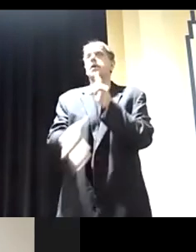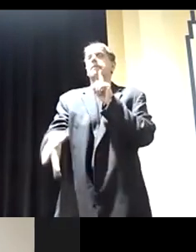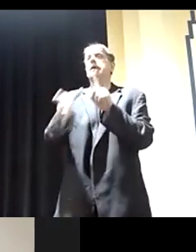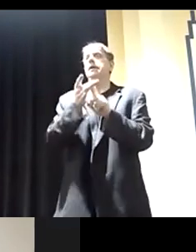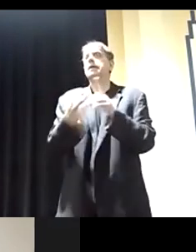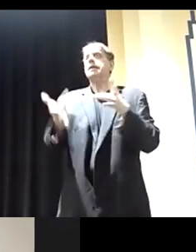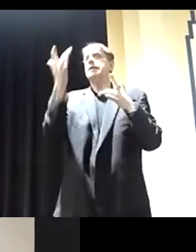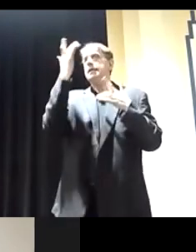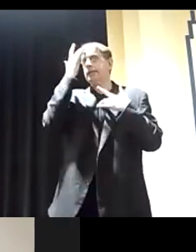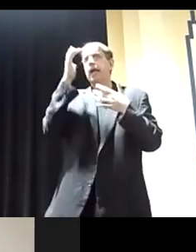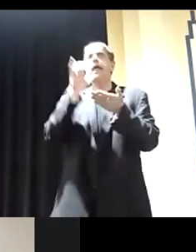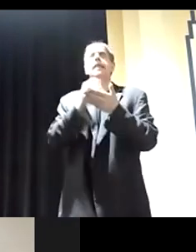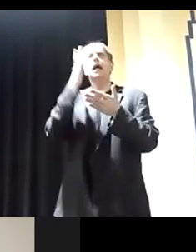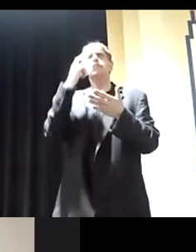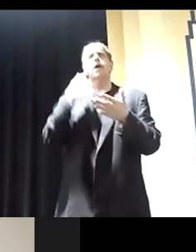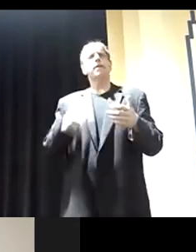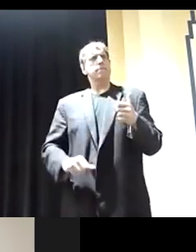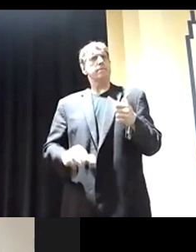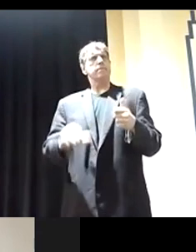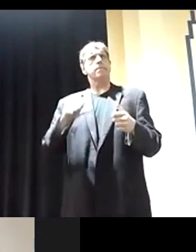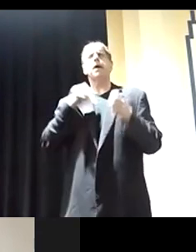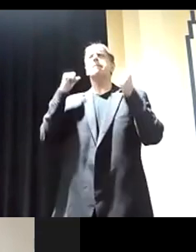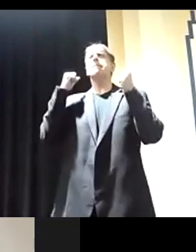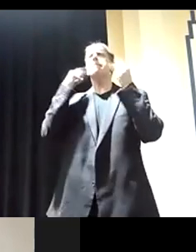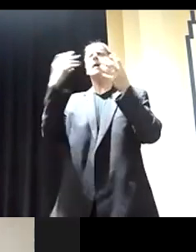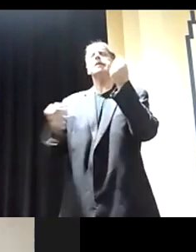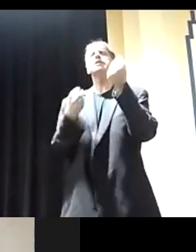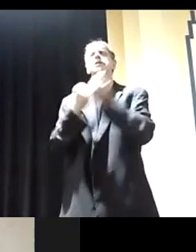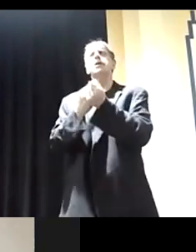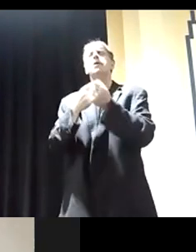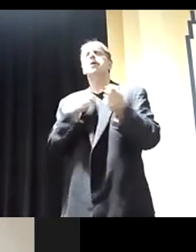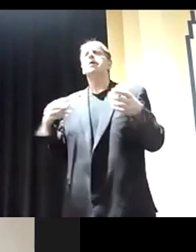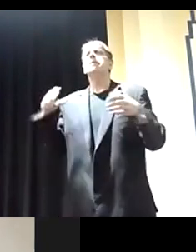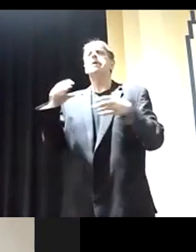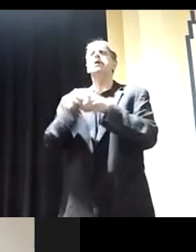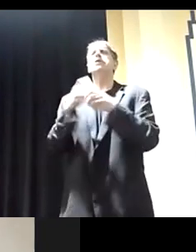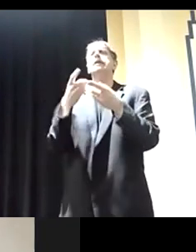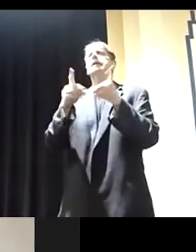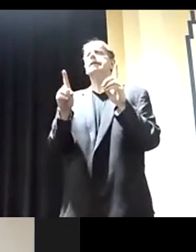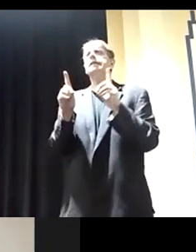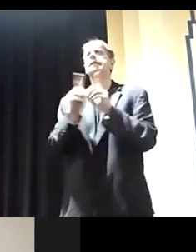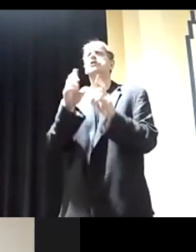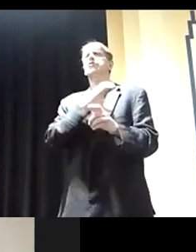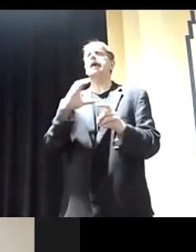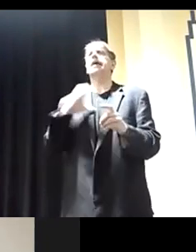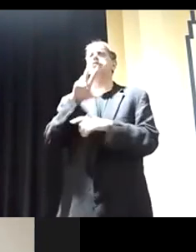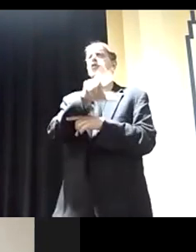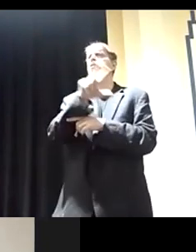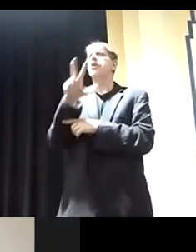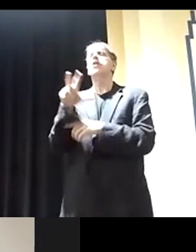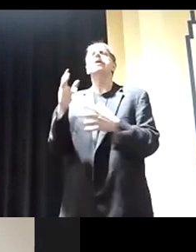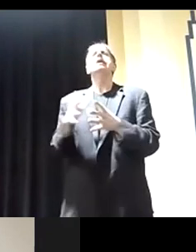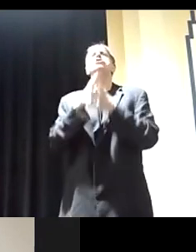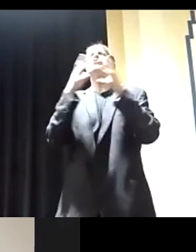by so many frontline workers, including SEIU, including District Council 33, including so many